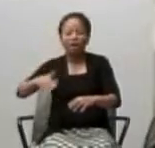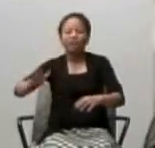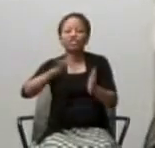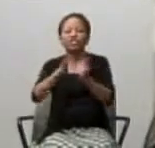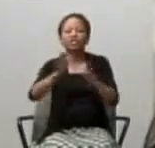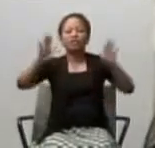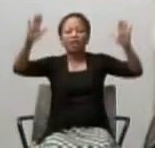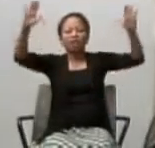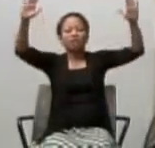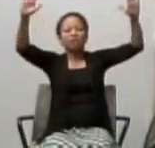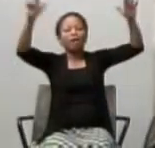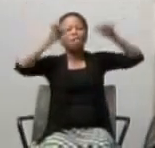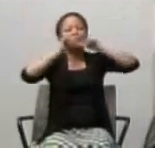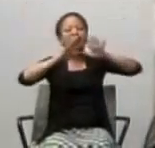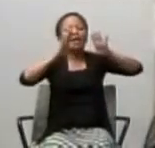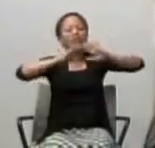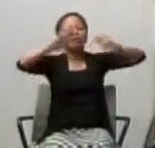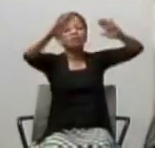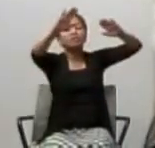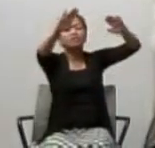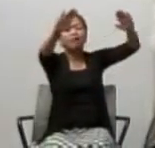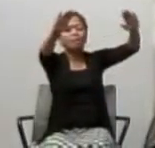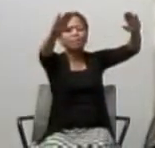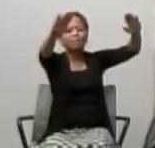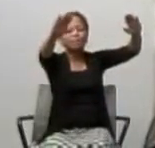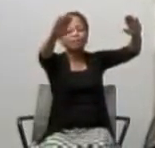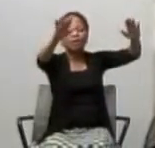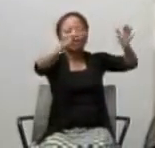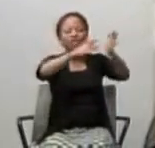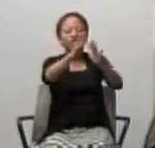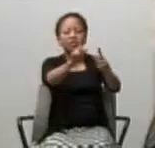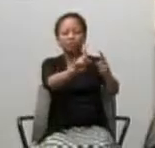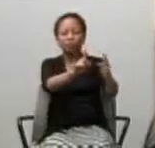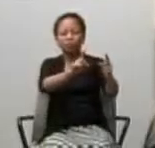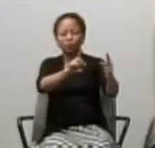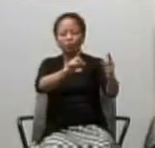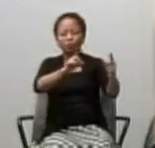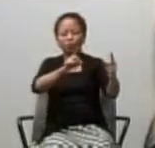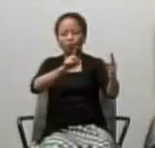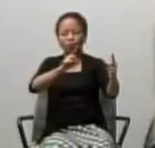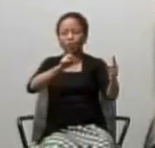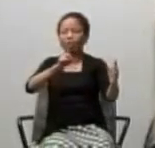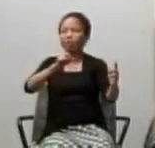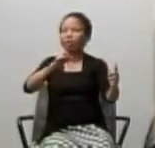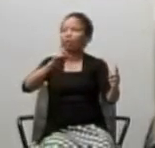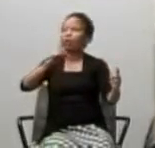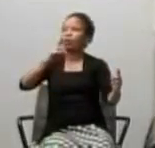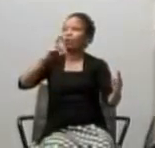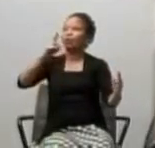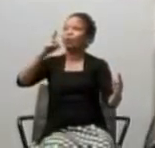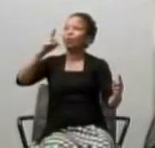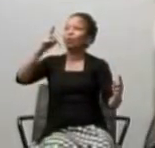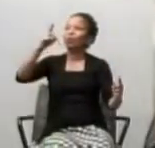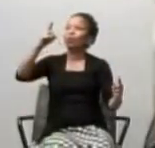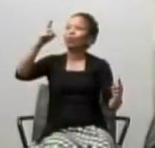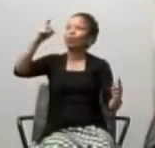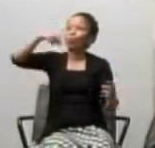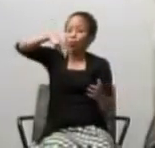And now as he blessed them, withdrew from them and was carried up into heaven.